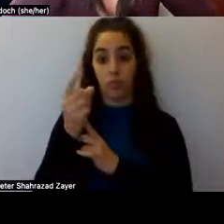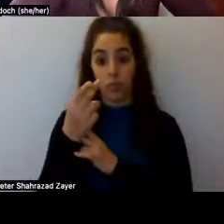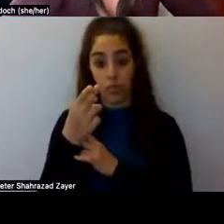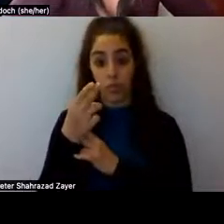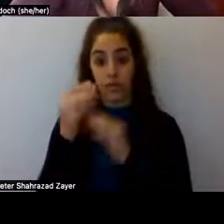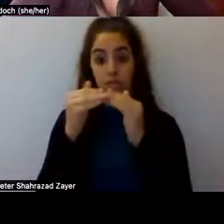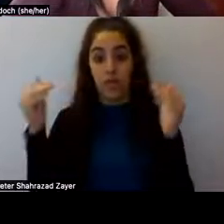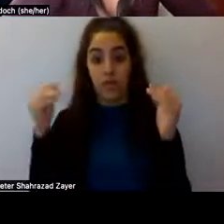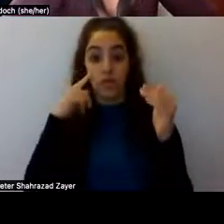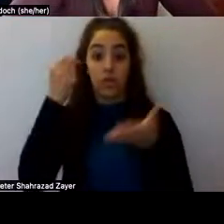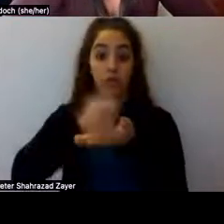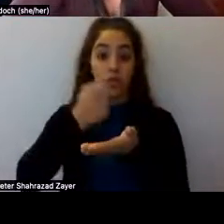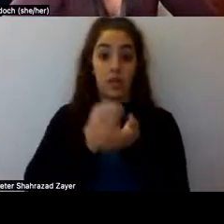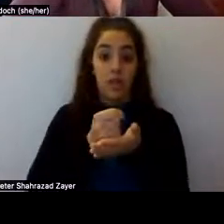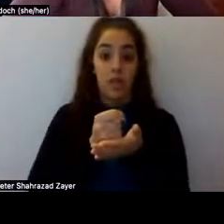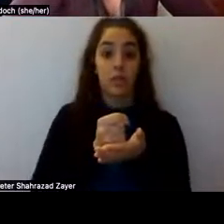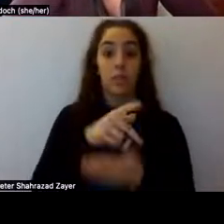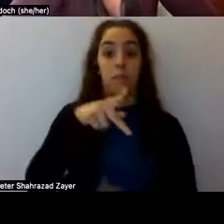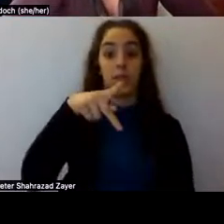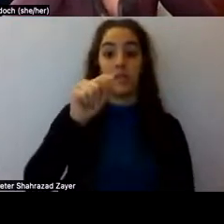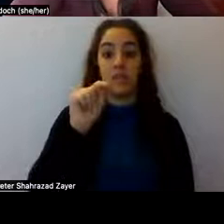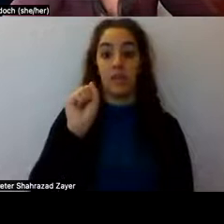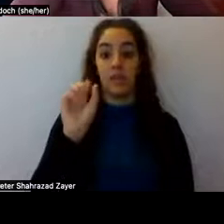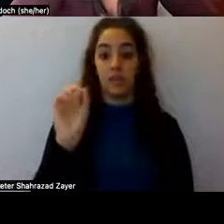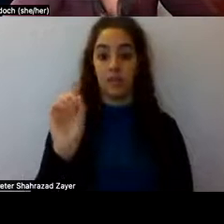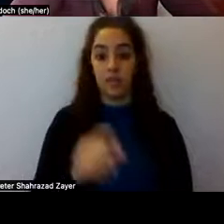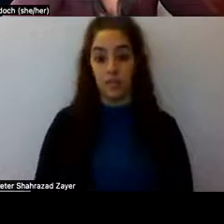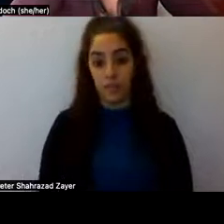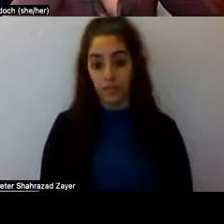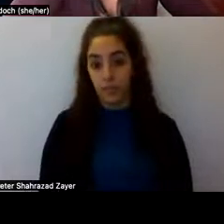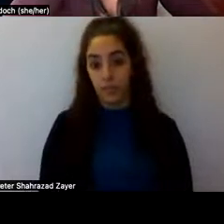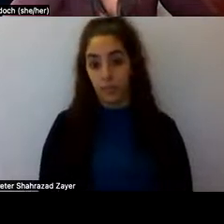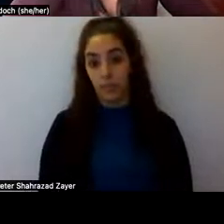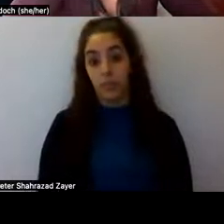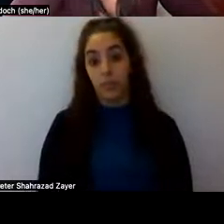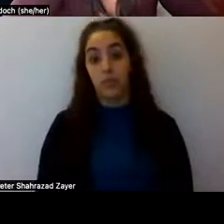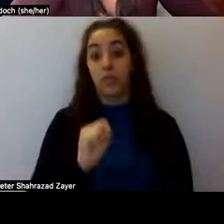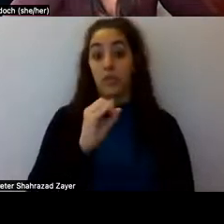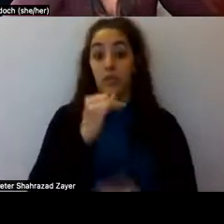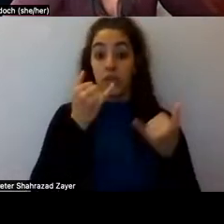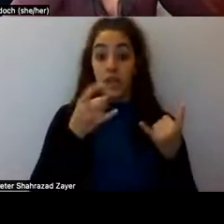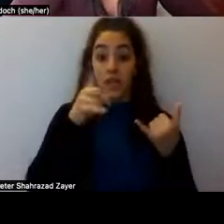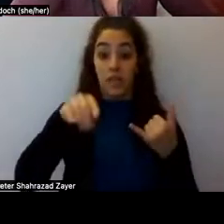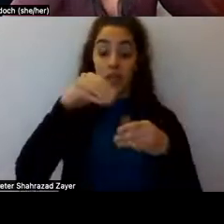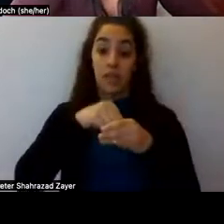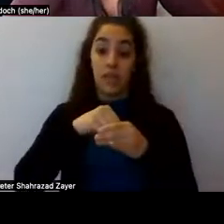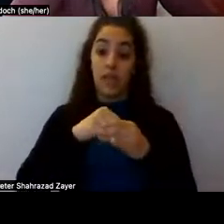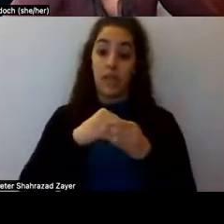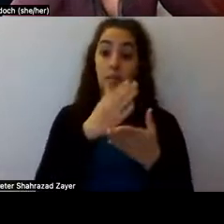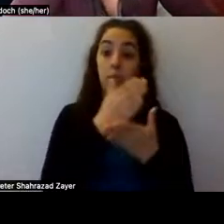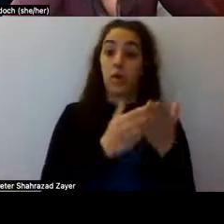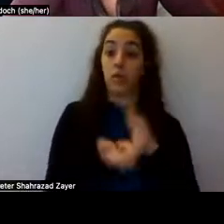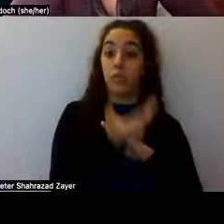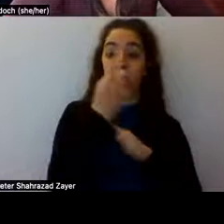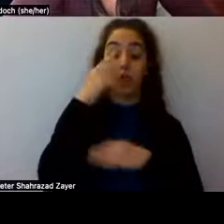post-traumatic stress disorder. Um, so currently MAPS is a conduct is in their phase three of clinical trials, um, for, uh,